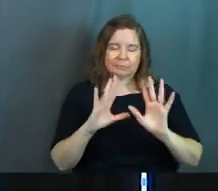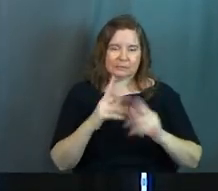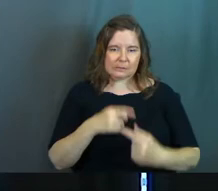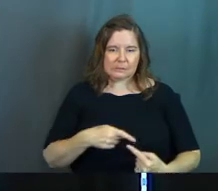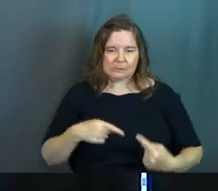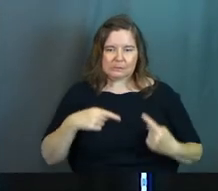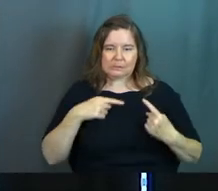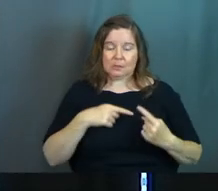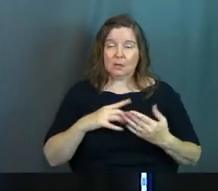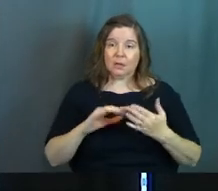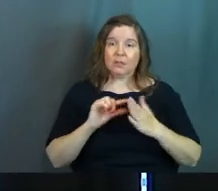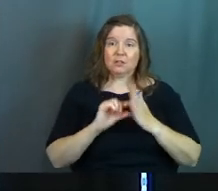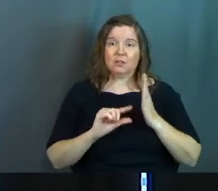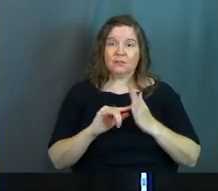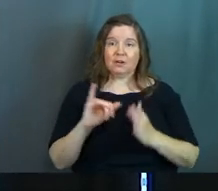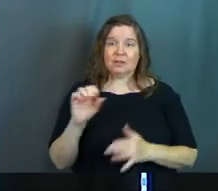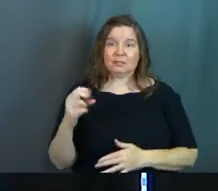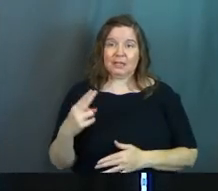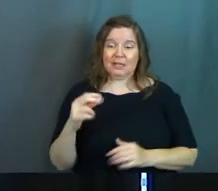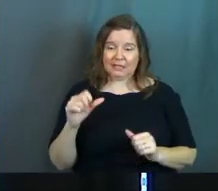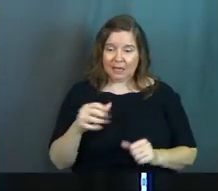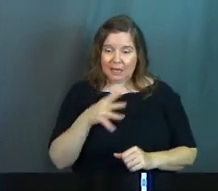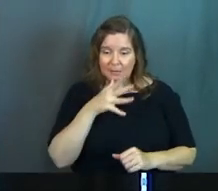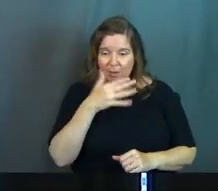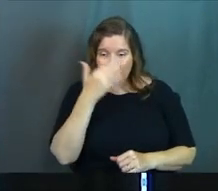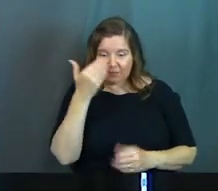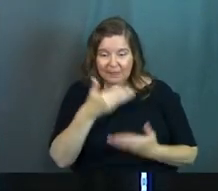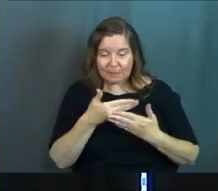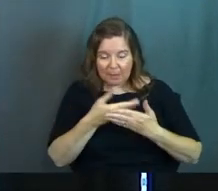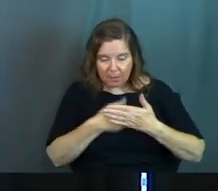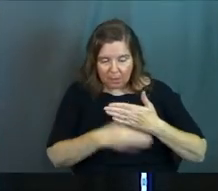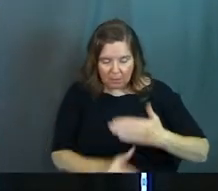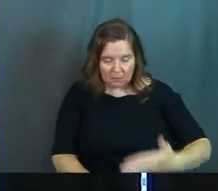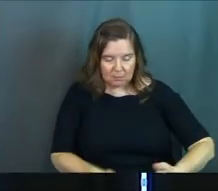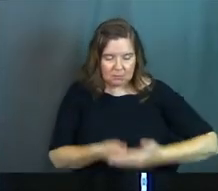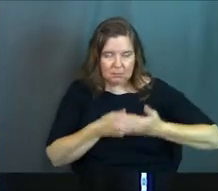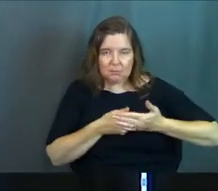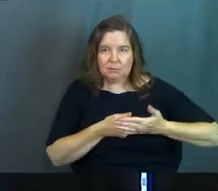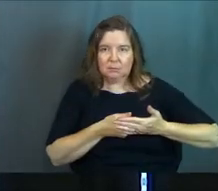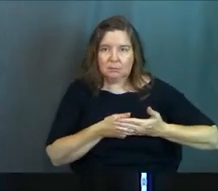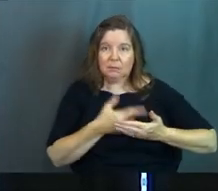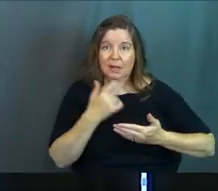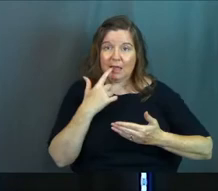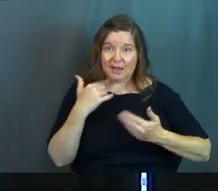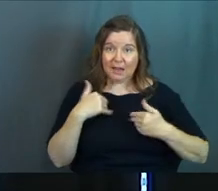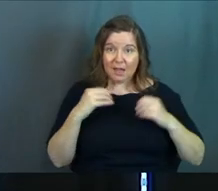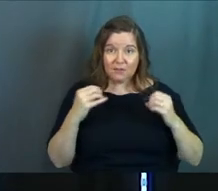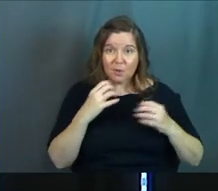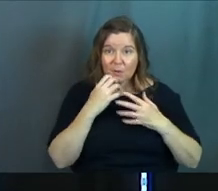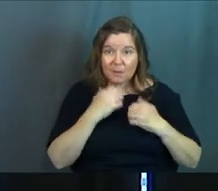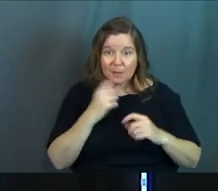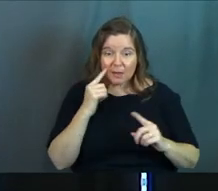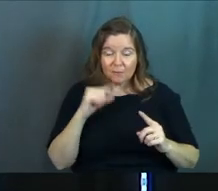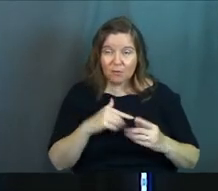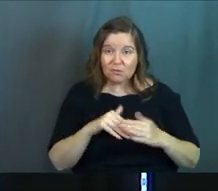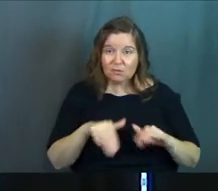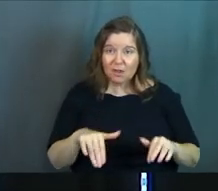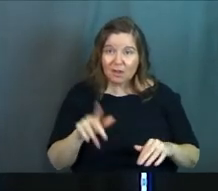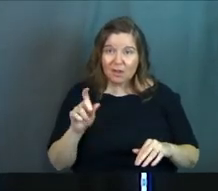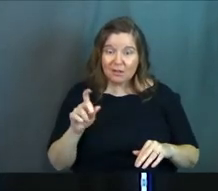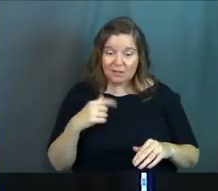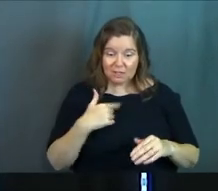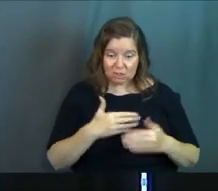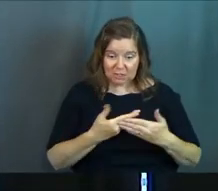And there's this verse in Isaiah, says, can a mother forget the baby that she's nursing and have no compassion on the child